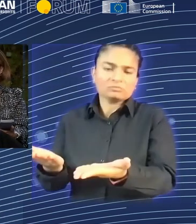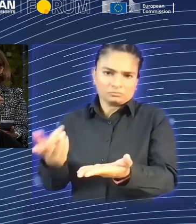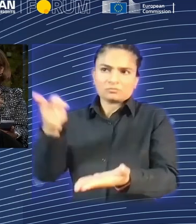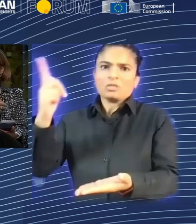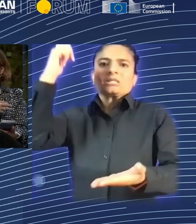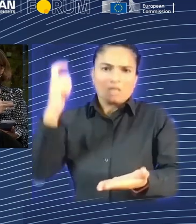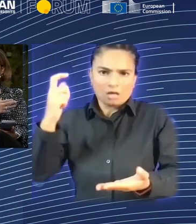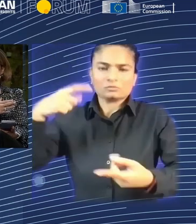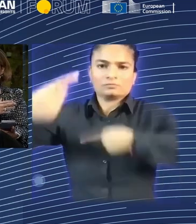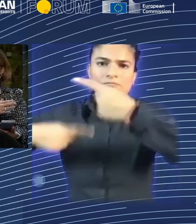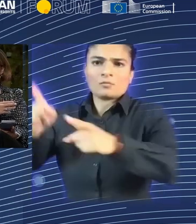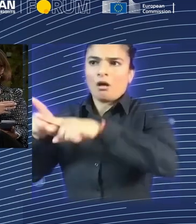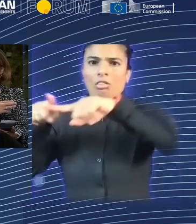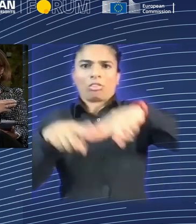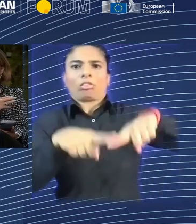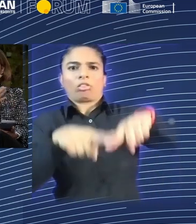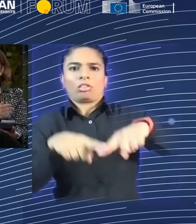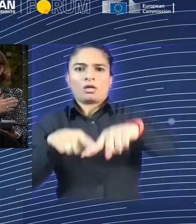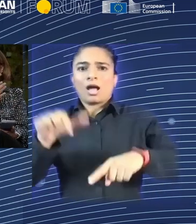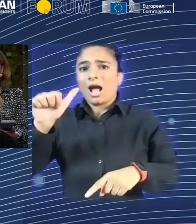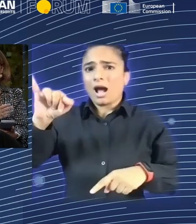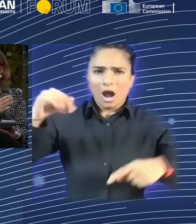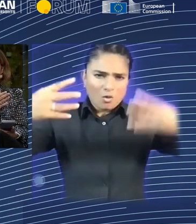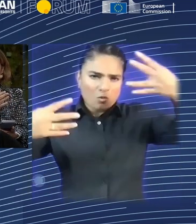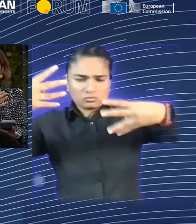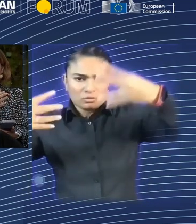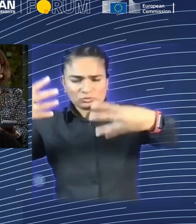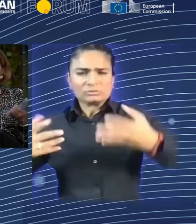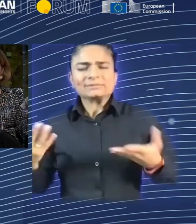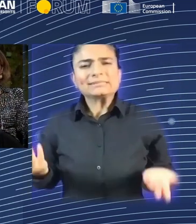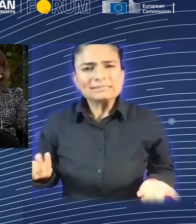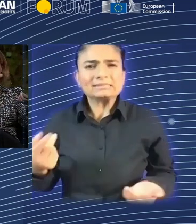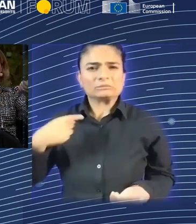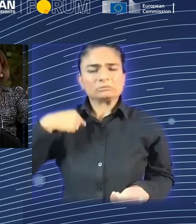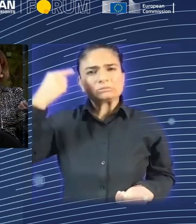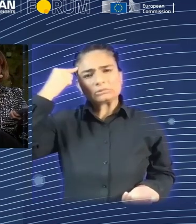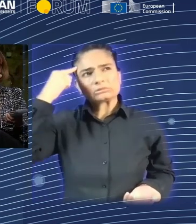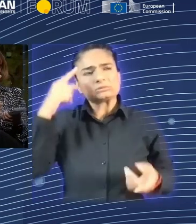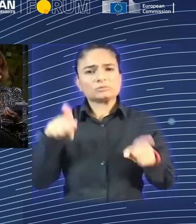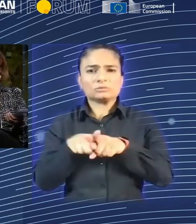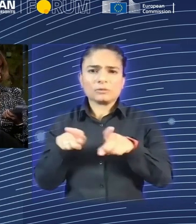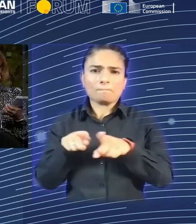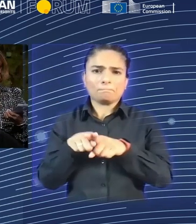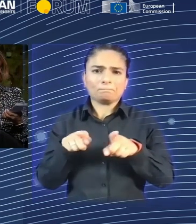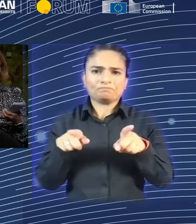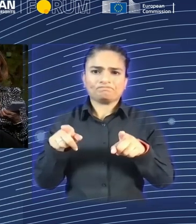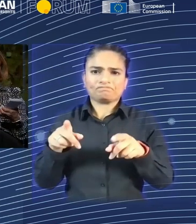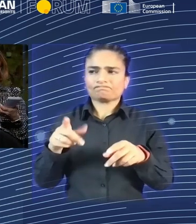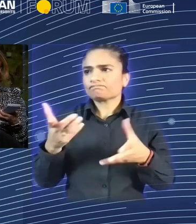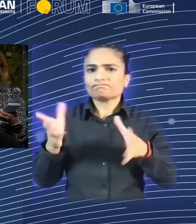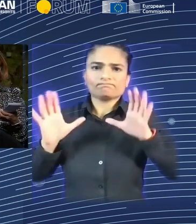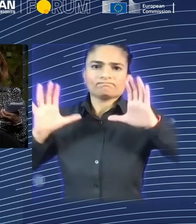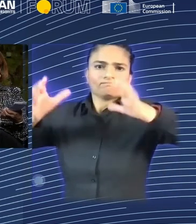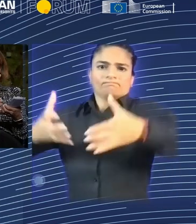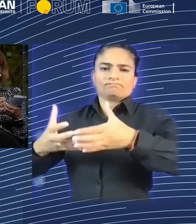I think there's also an acceleration of the collective consciousness that AI and data is the